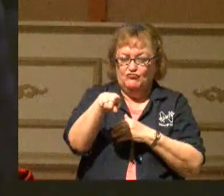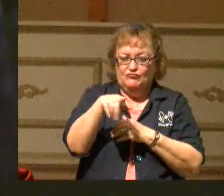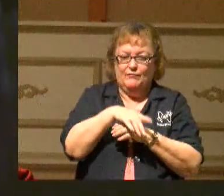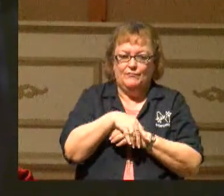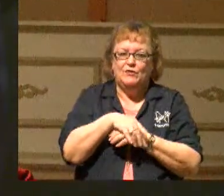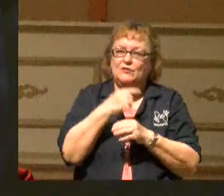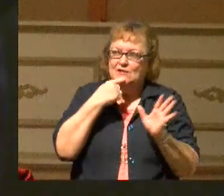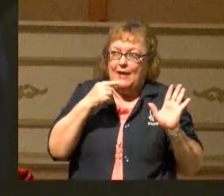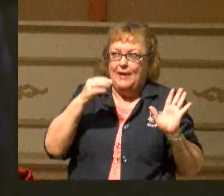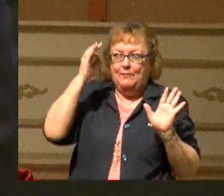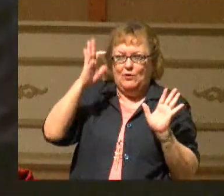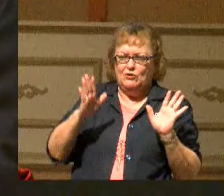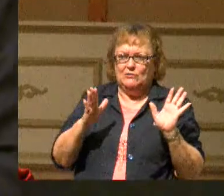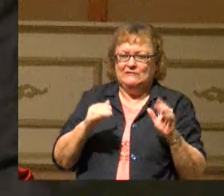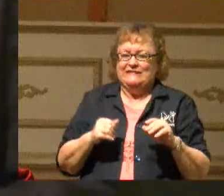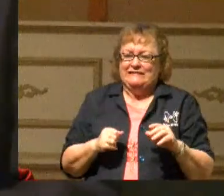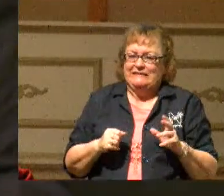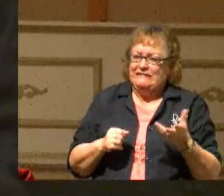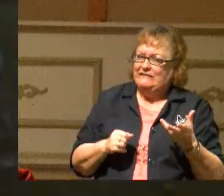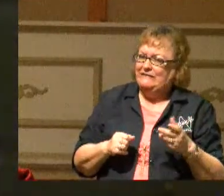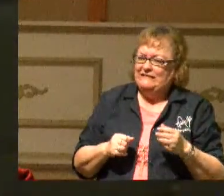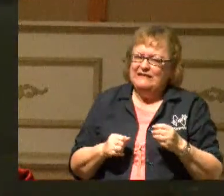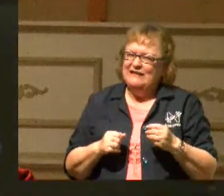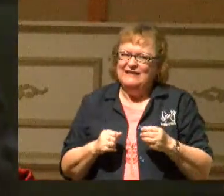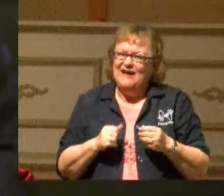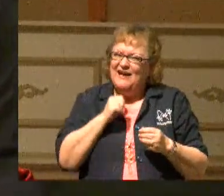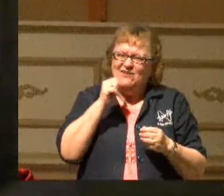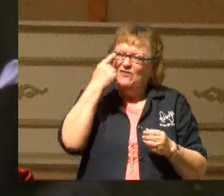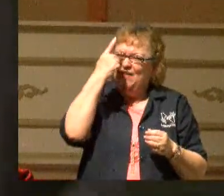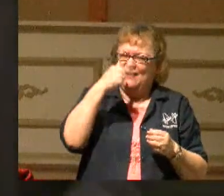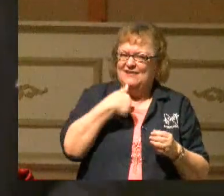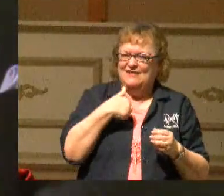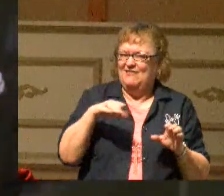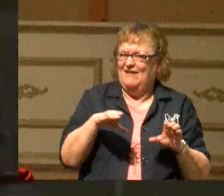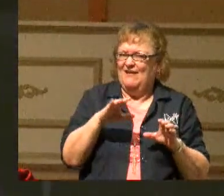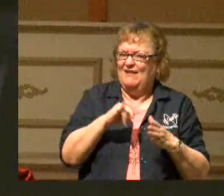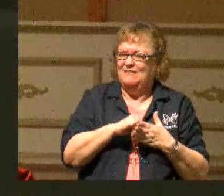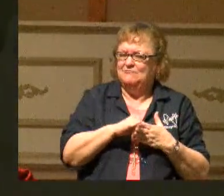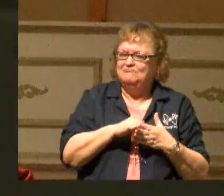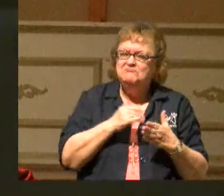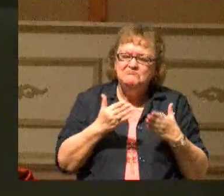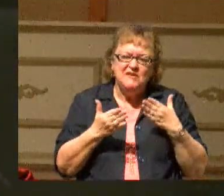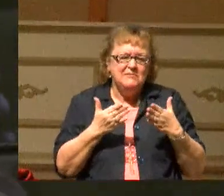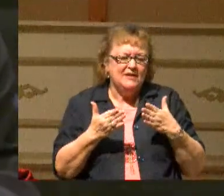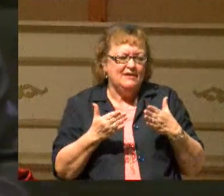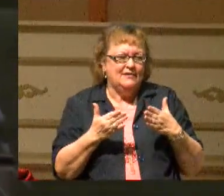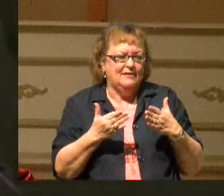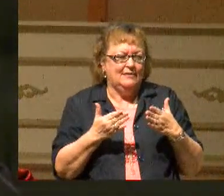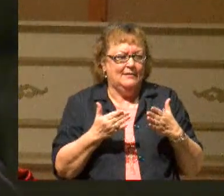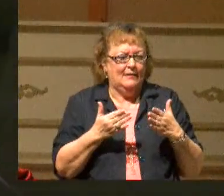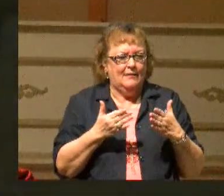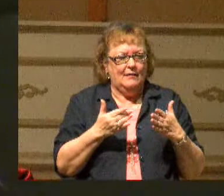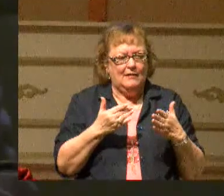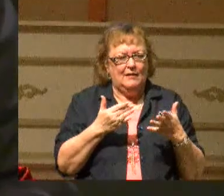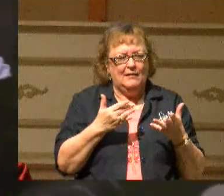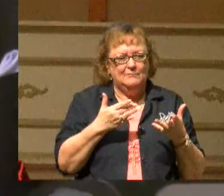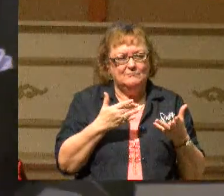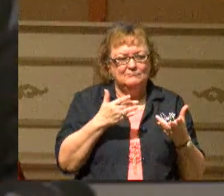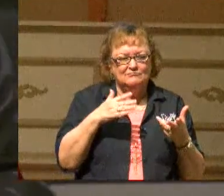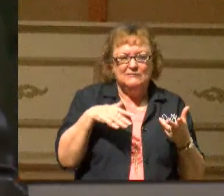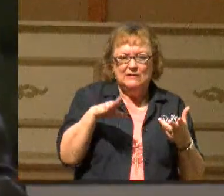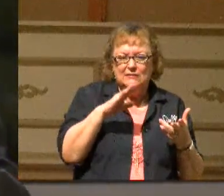If you would say, preacher, I don't think I've done it quite like that. It may be that I'm kind of like